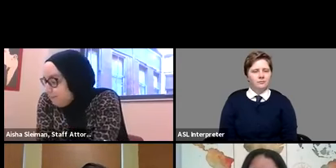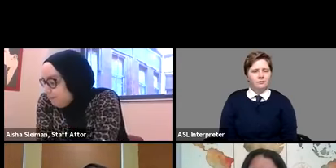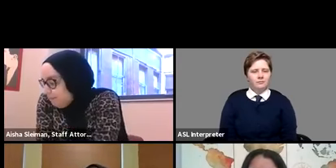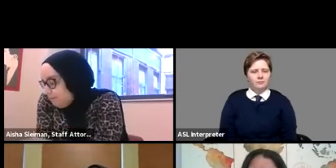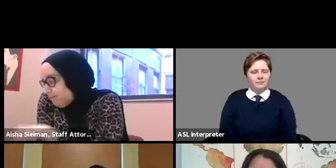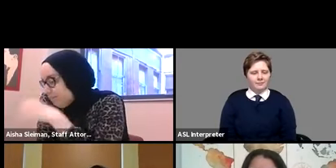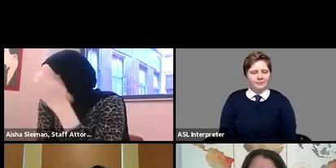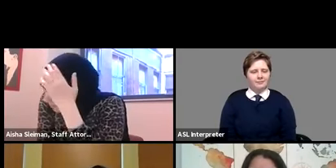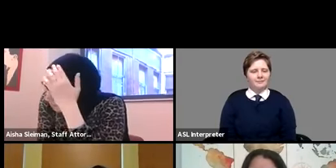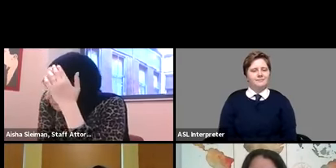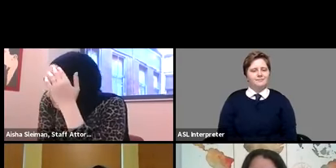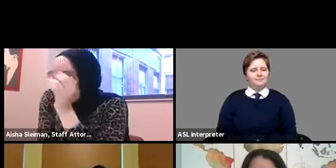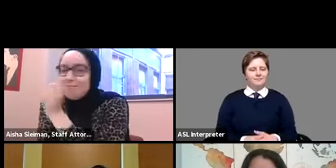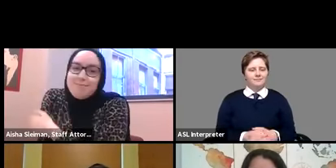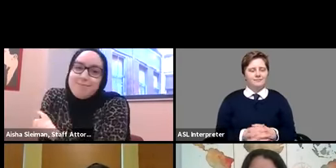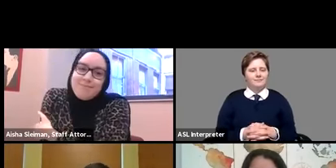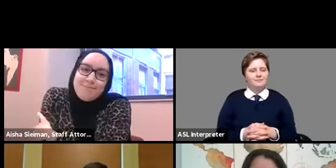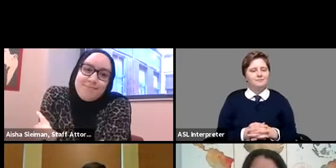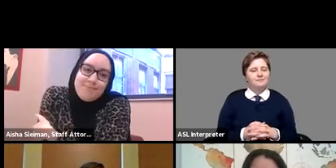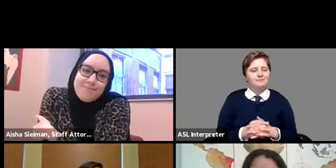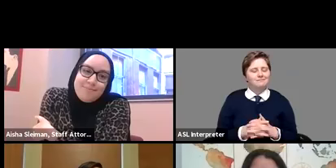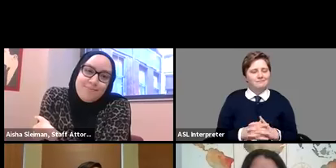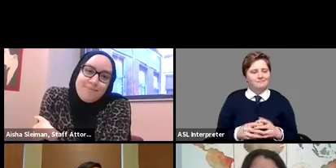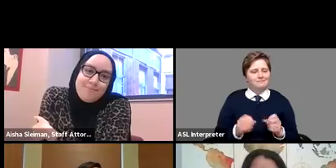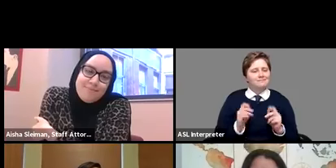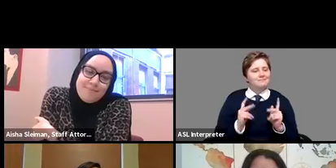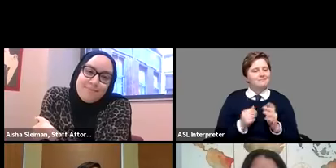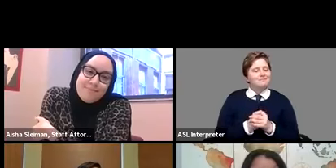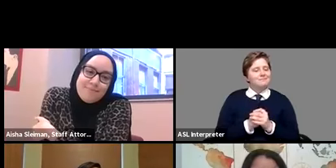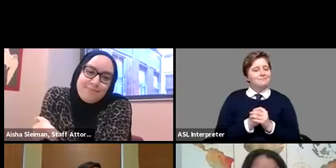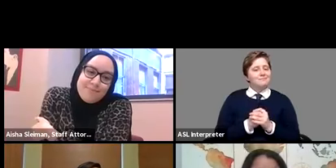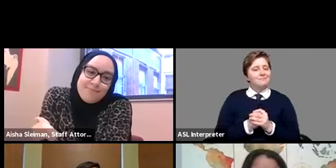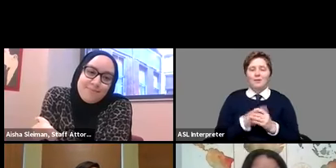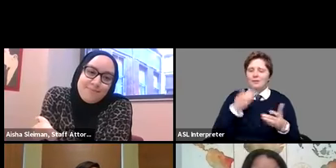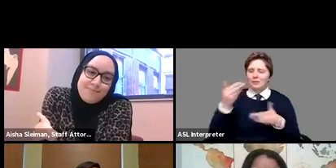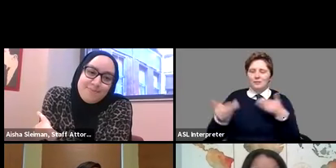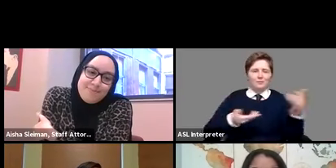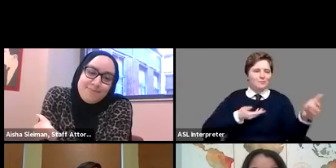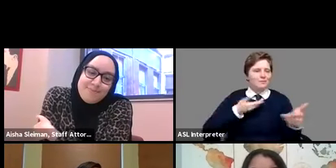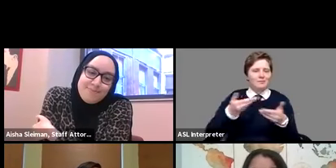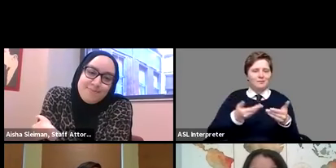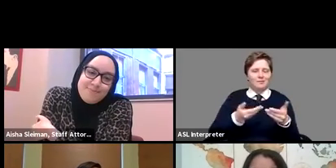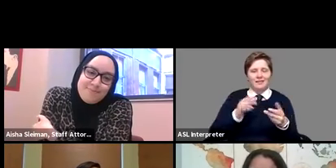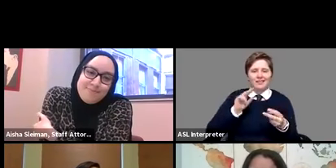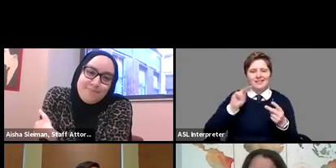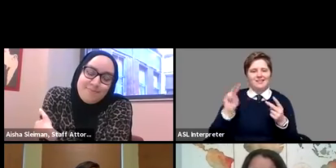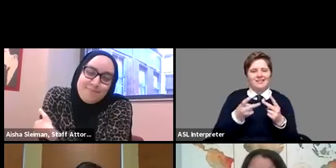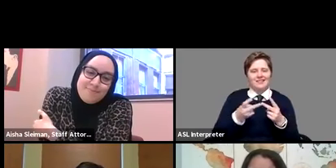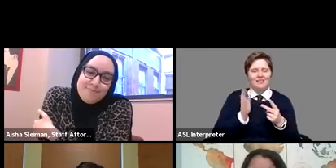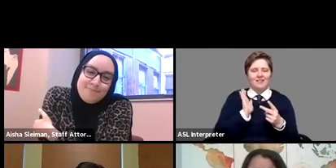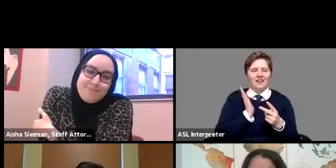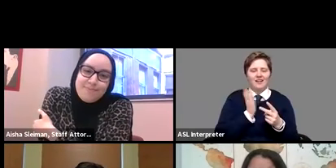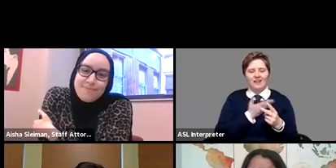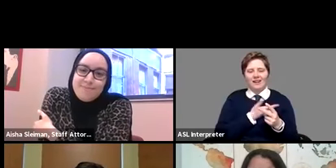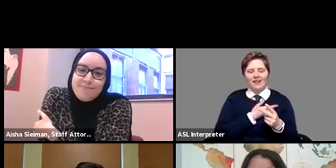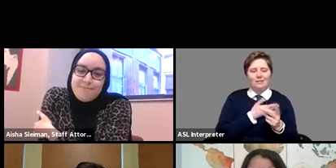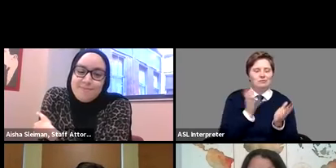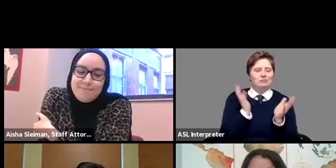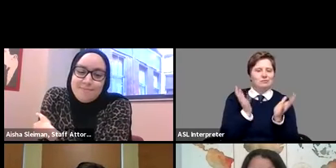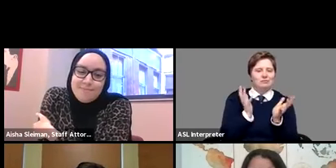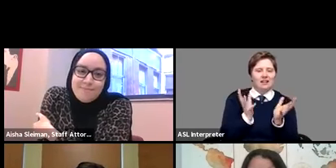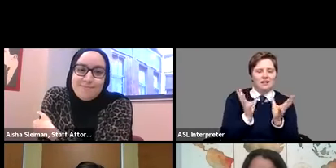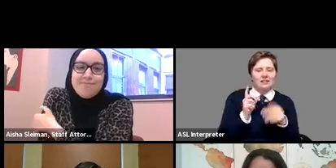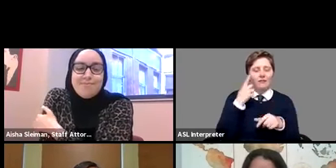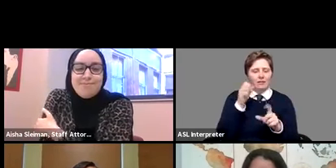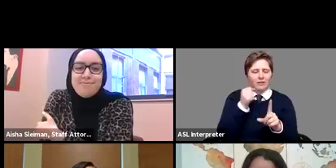okay we're good to go all right welcome to the second of our shop talk series on the impact